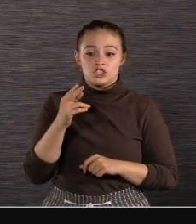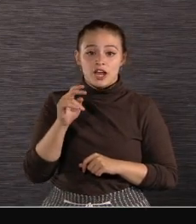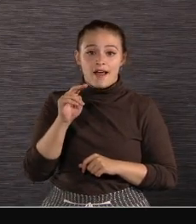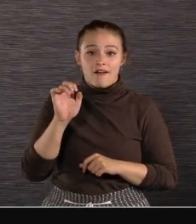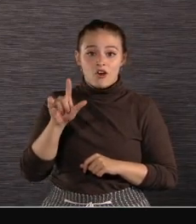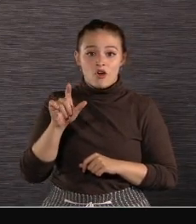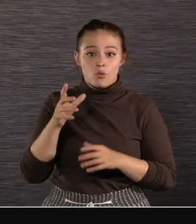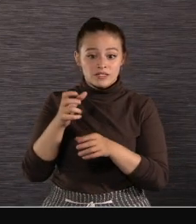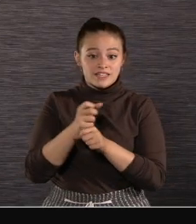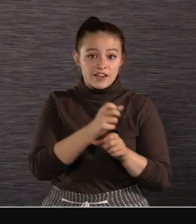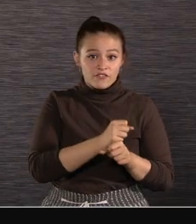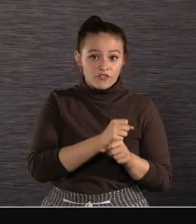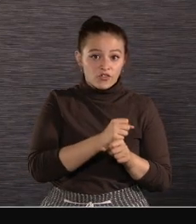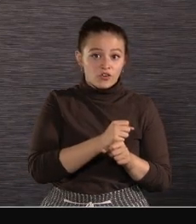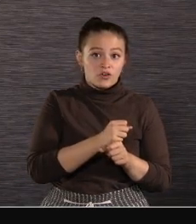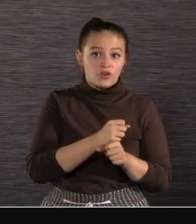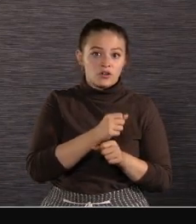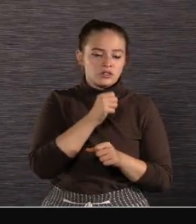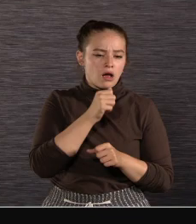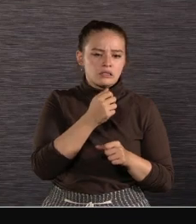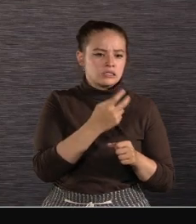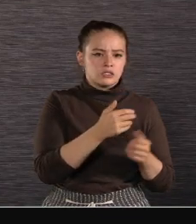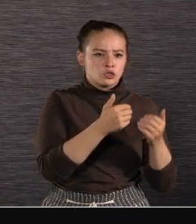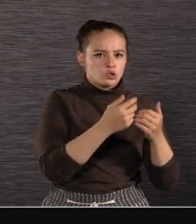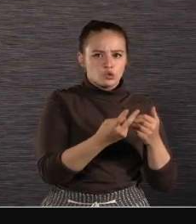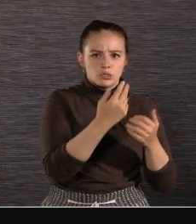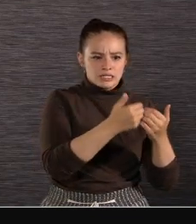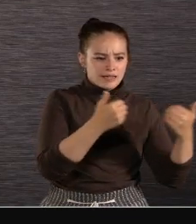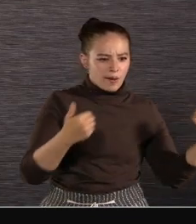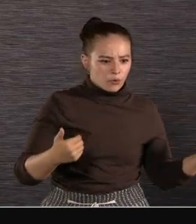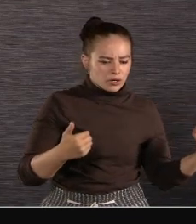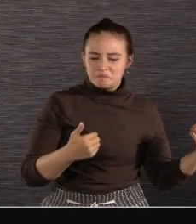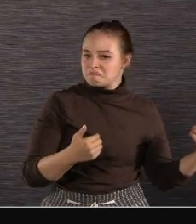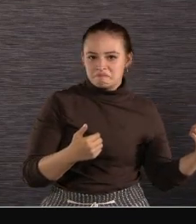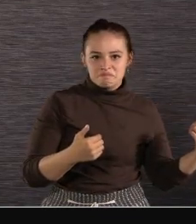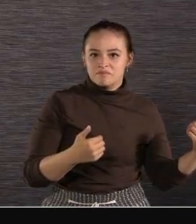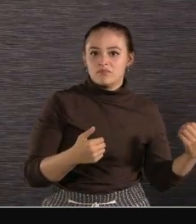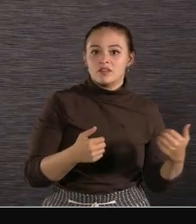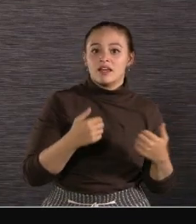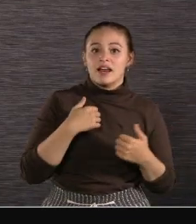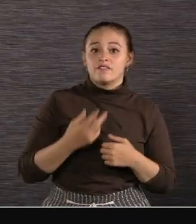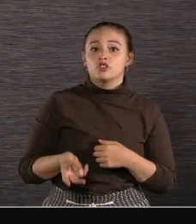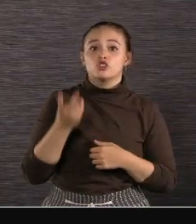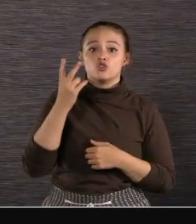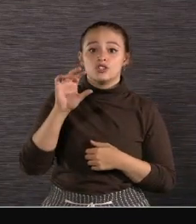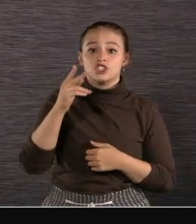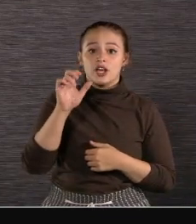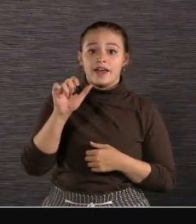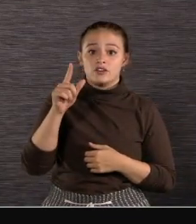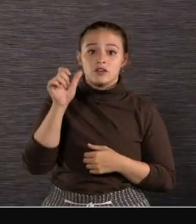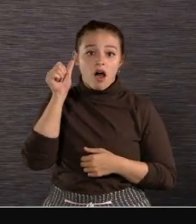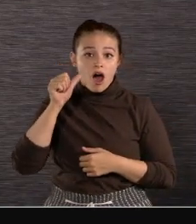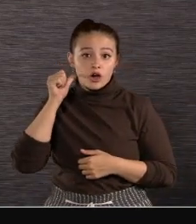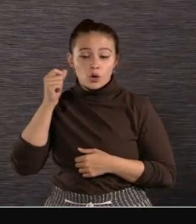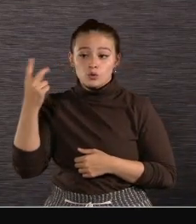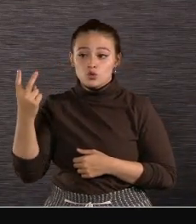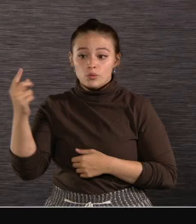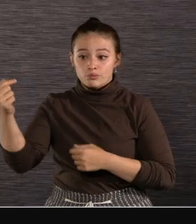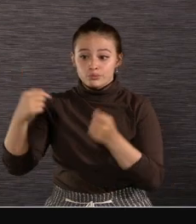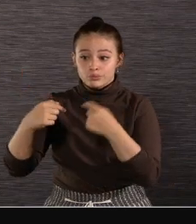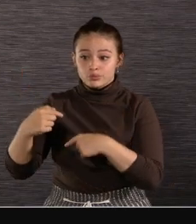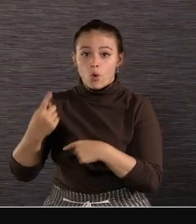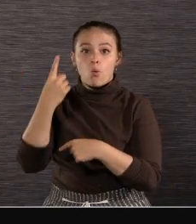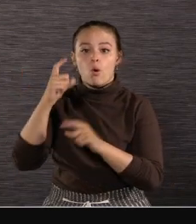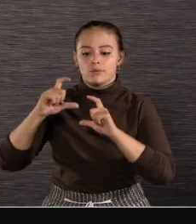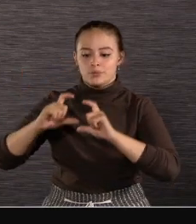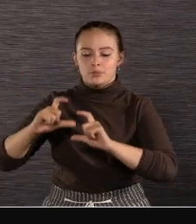-P41D Instead of two separate receivers You get the convenience of capturing Two channels of audio In one highly compact unit